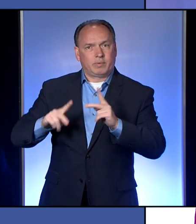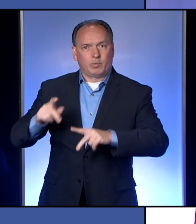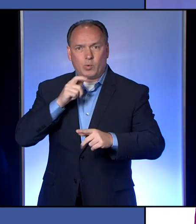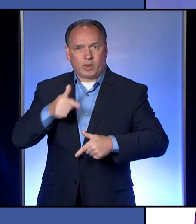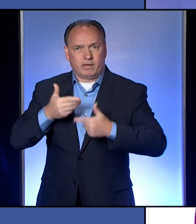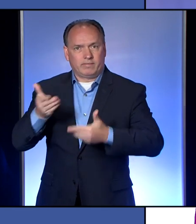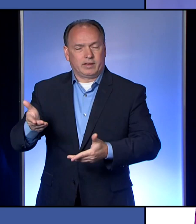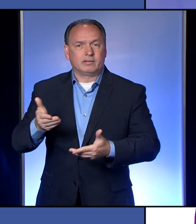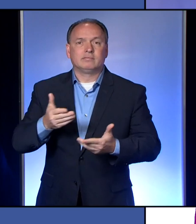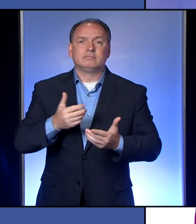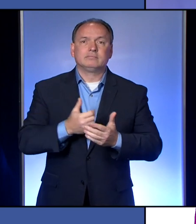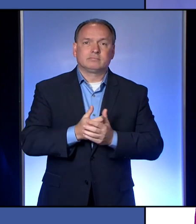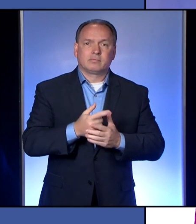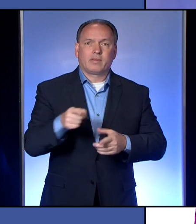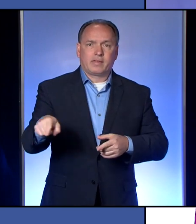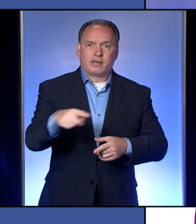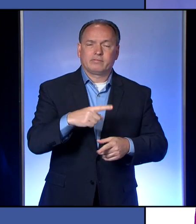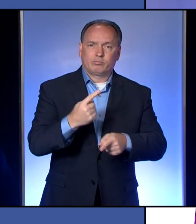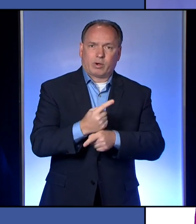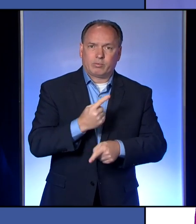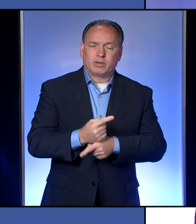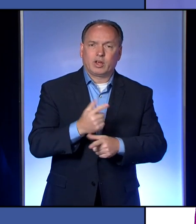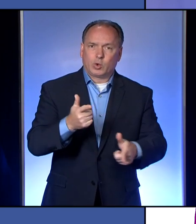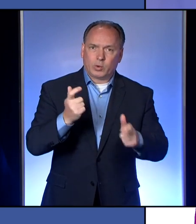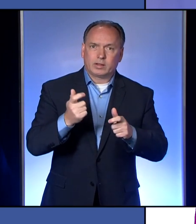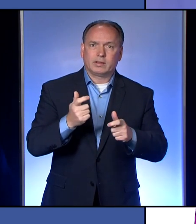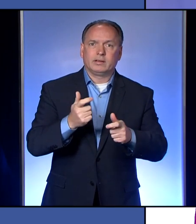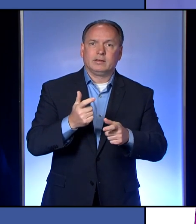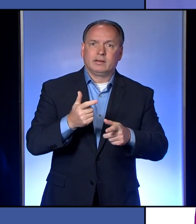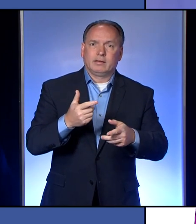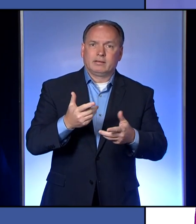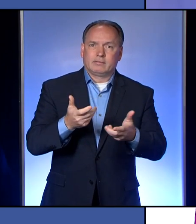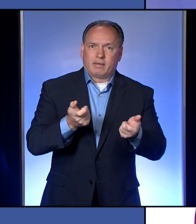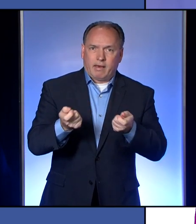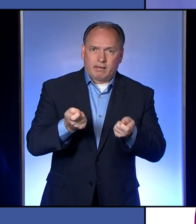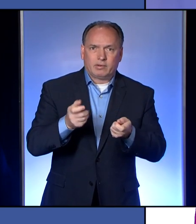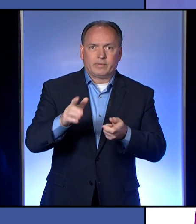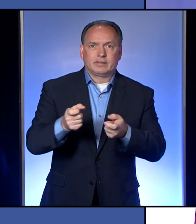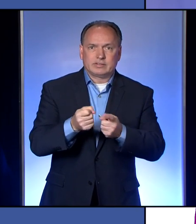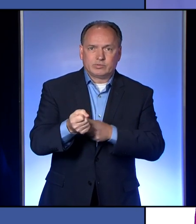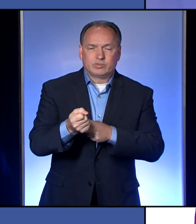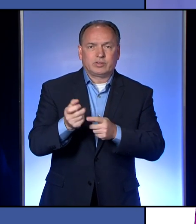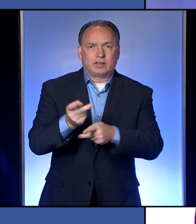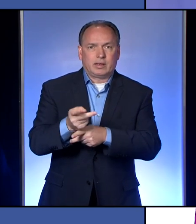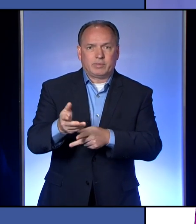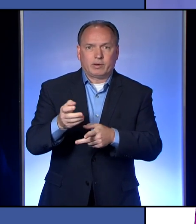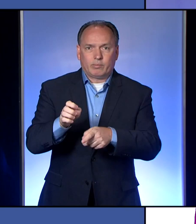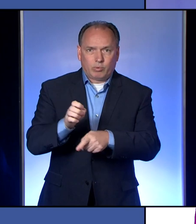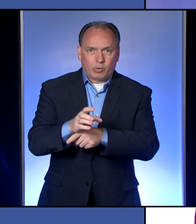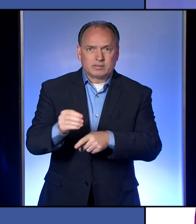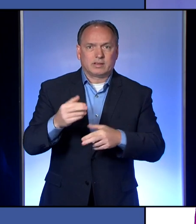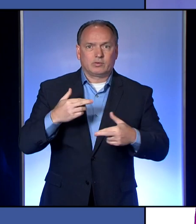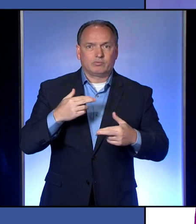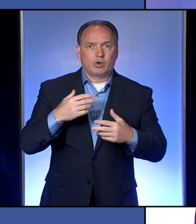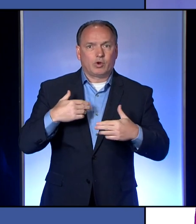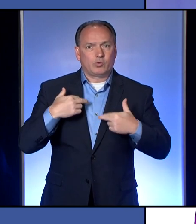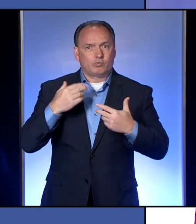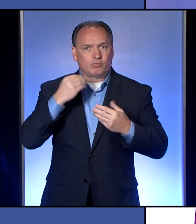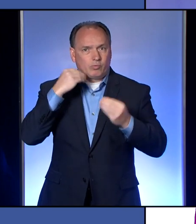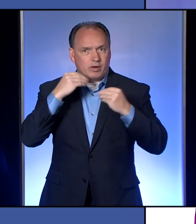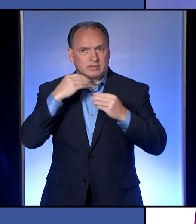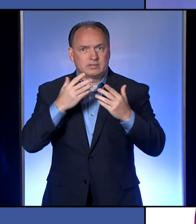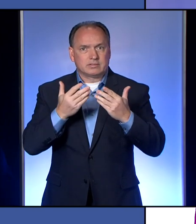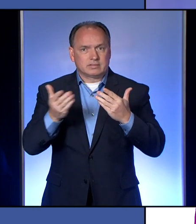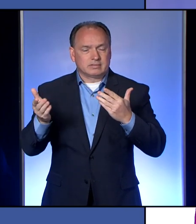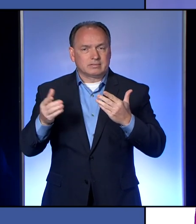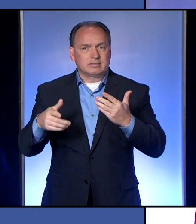this situation properly and quickly and doing all they can to keep their employees and their residents safe. The